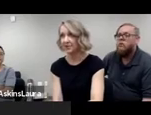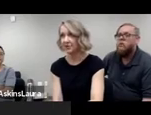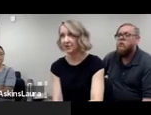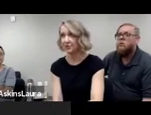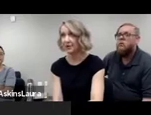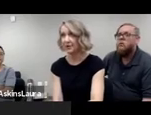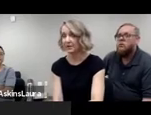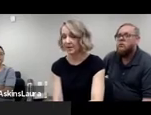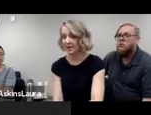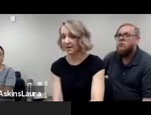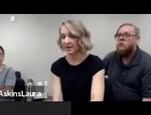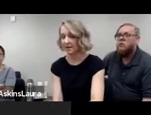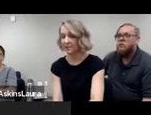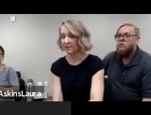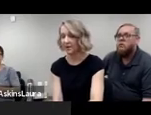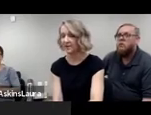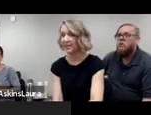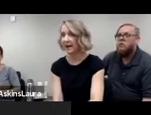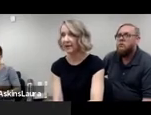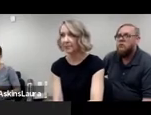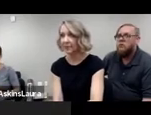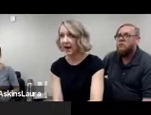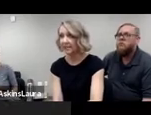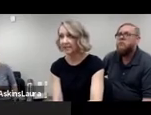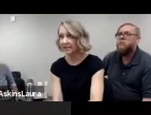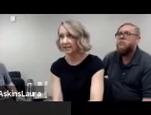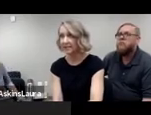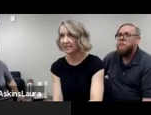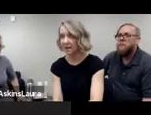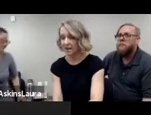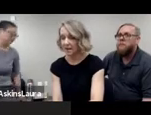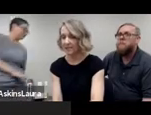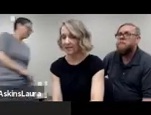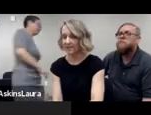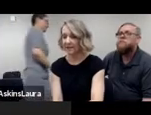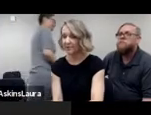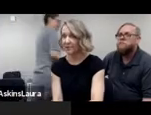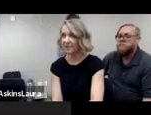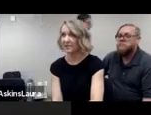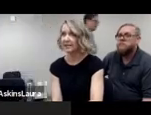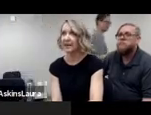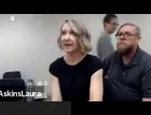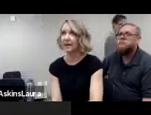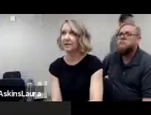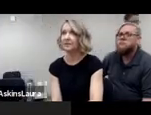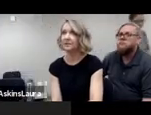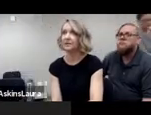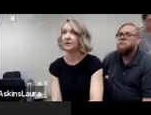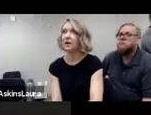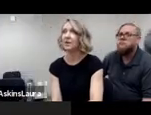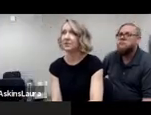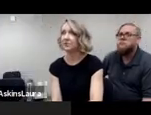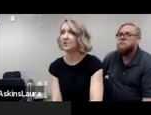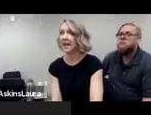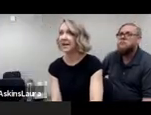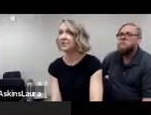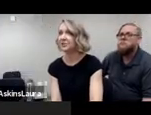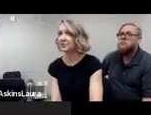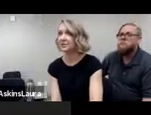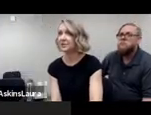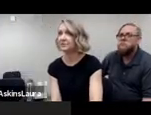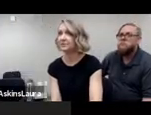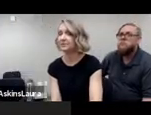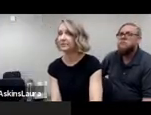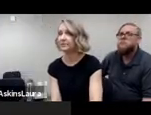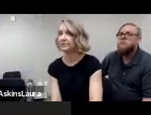contributed to the employers hiring practices, misconceptions, and also just